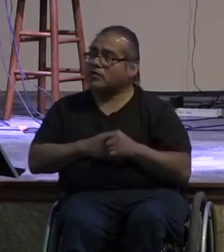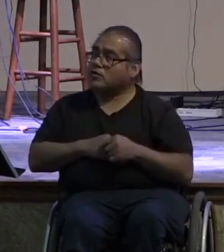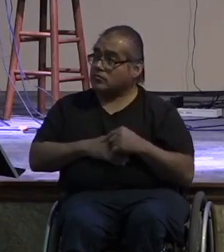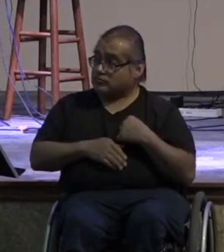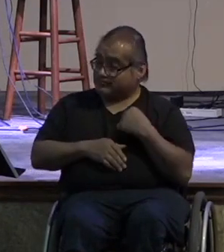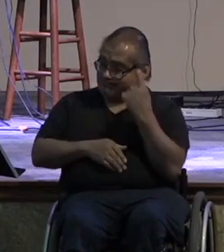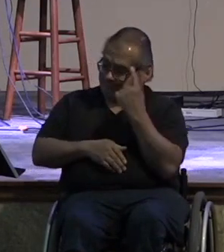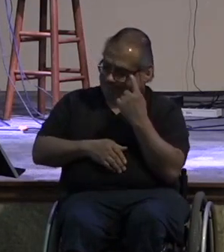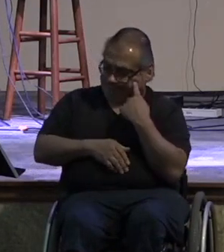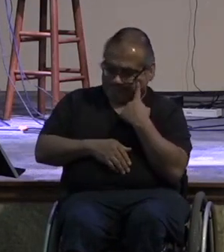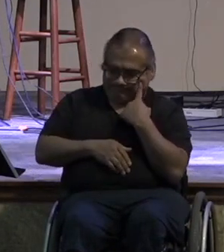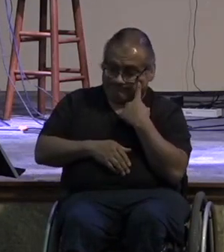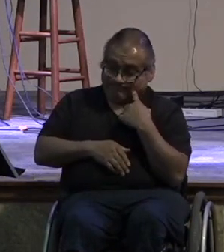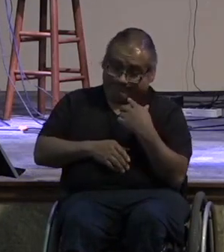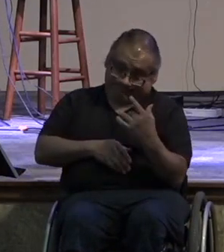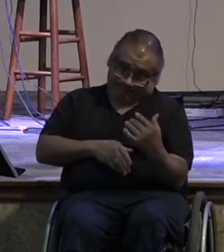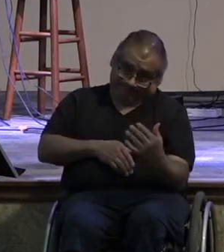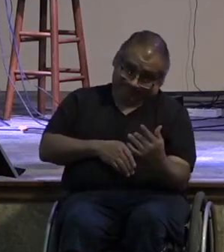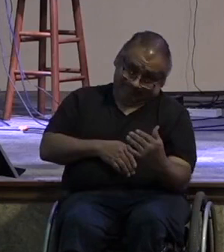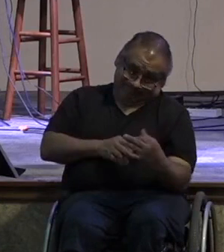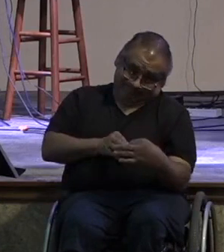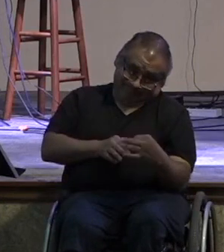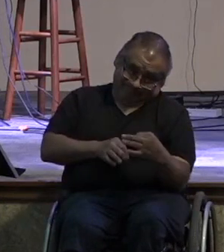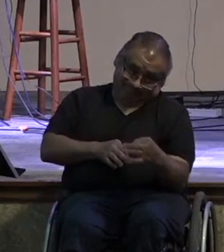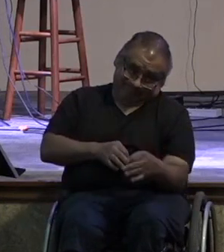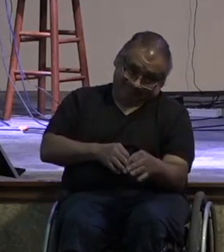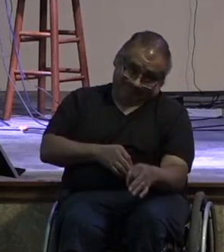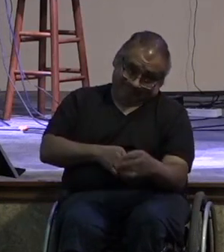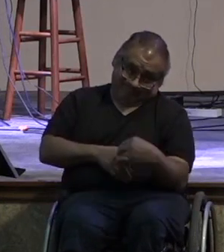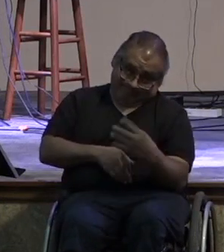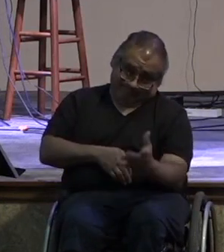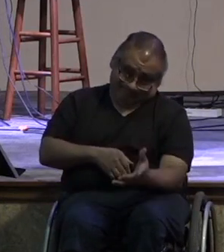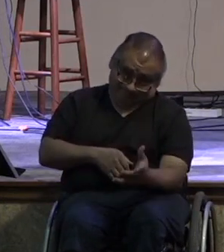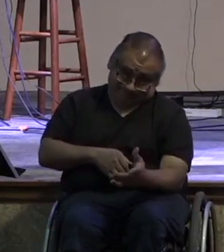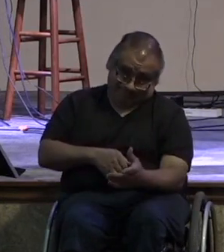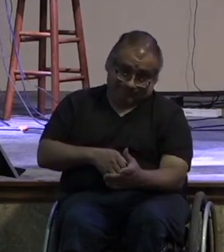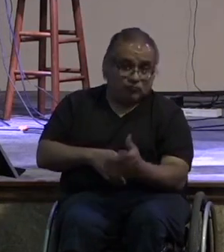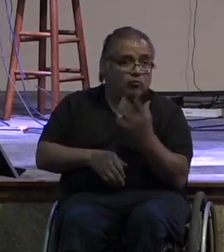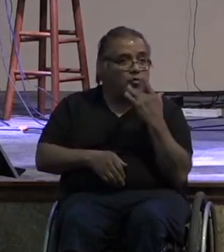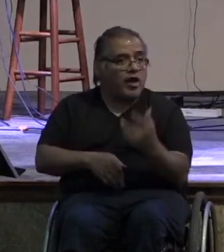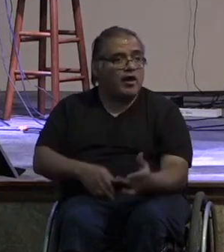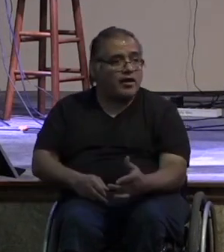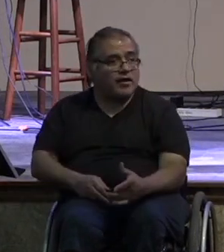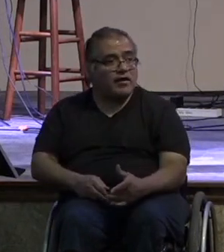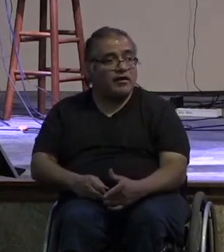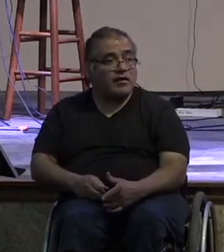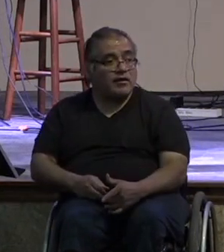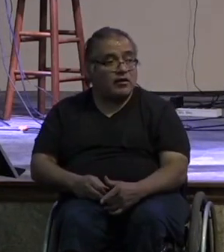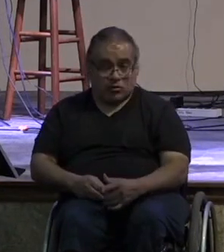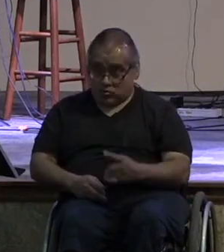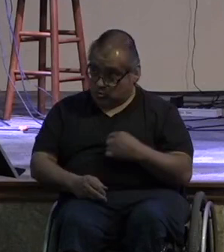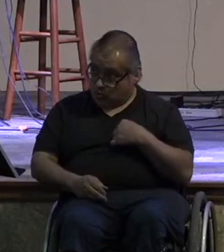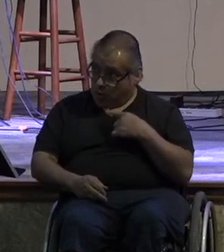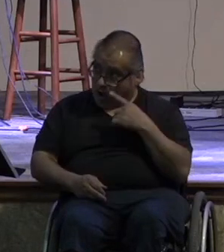hesitate in giving and maybe why do i hesitate in giving and do i agree that it's